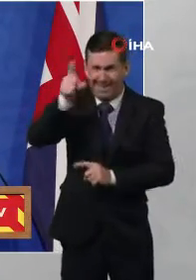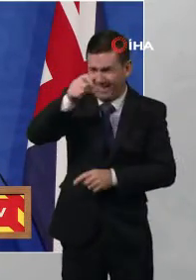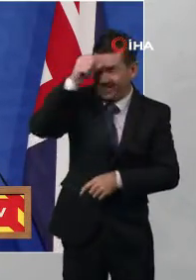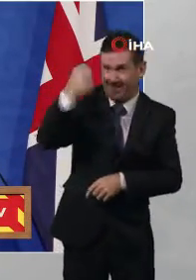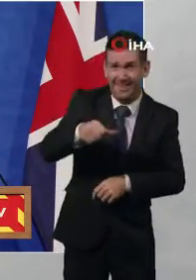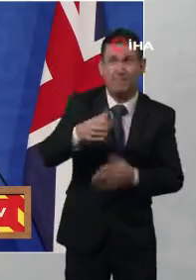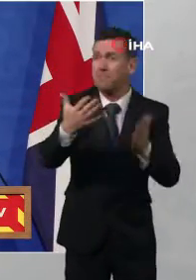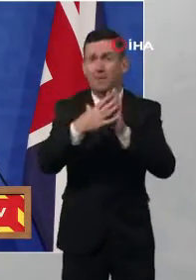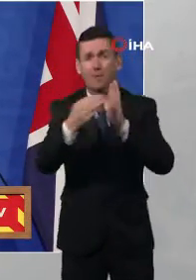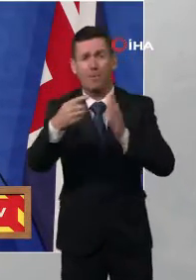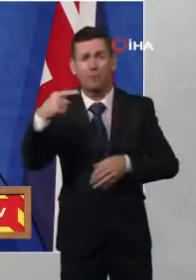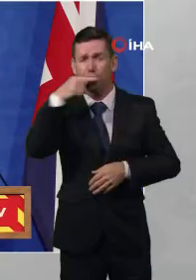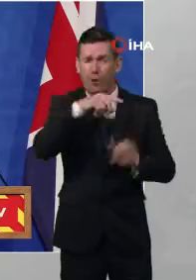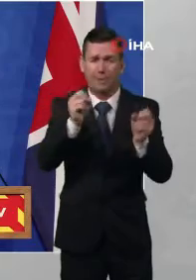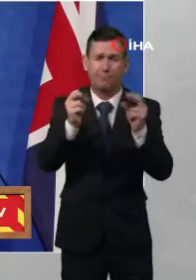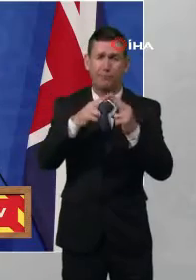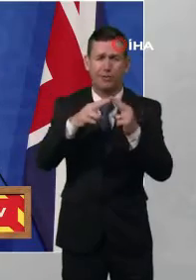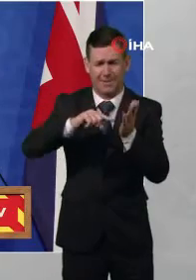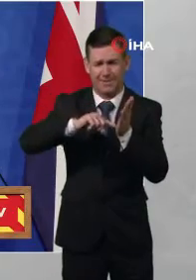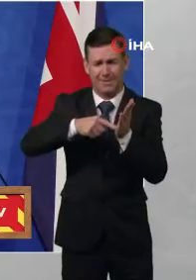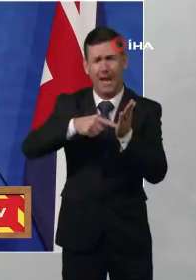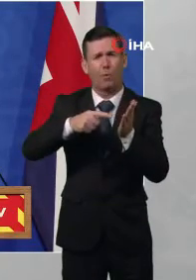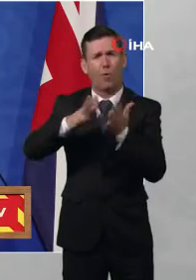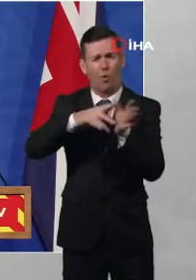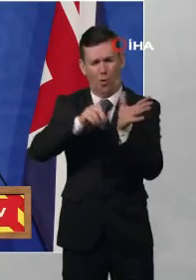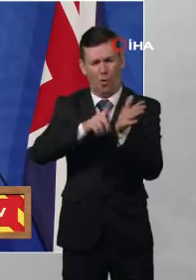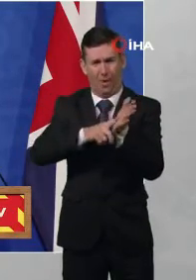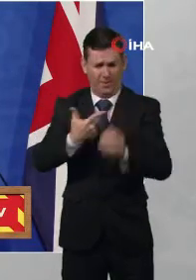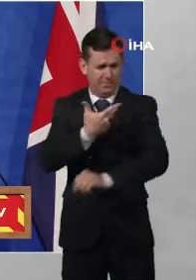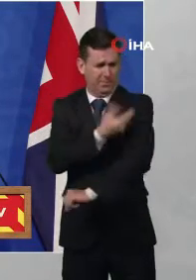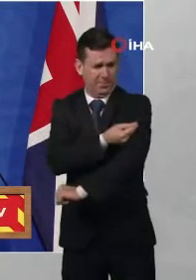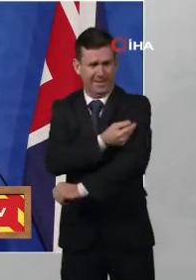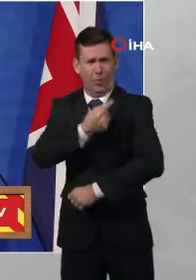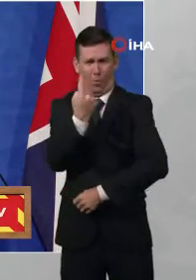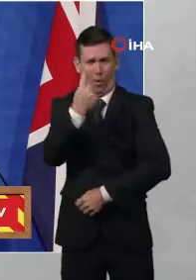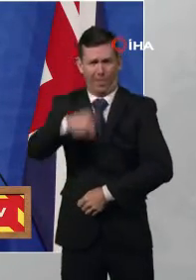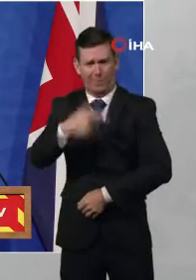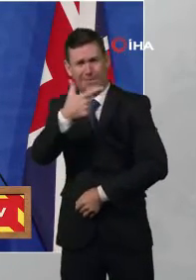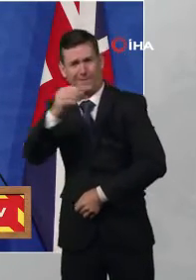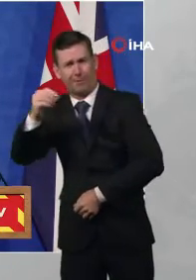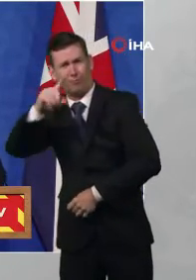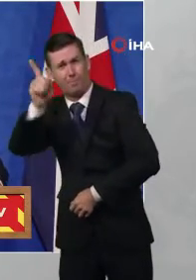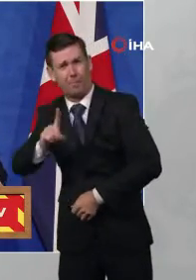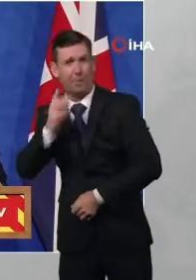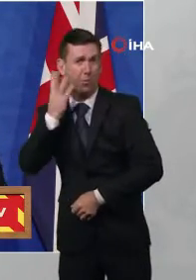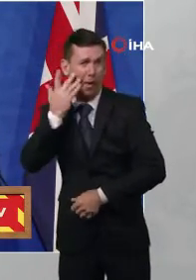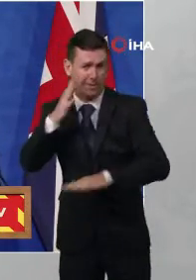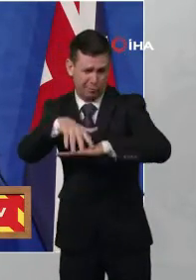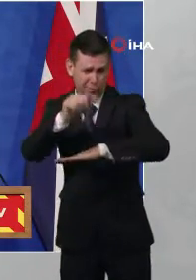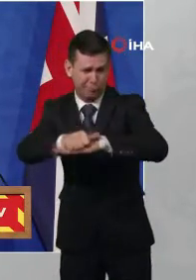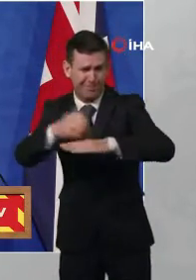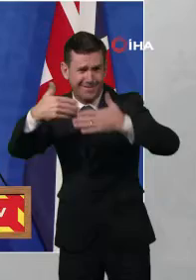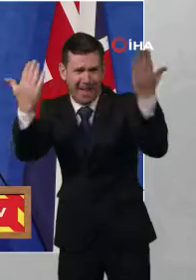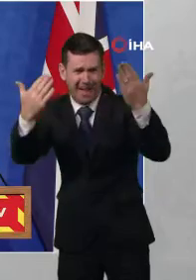1,700 people on Christmas Day and every one of you who has come forward and done your bit by